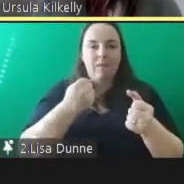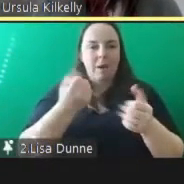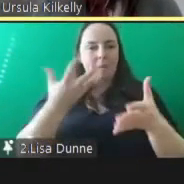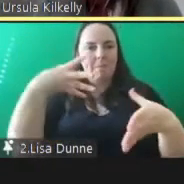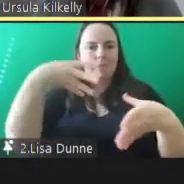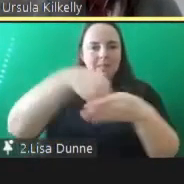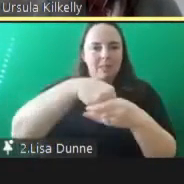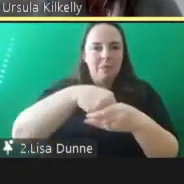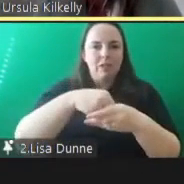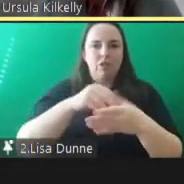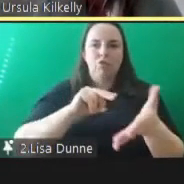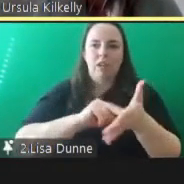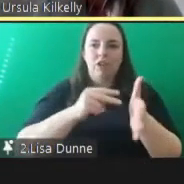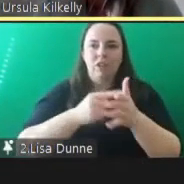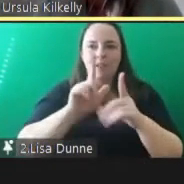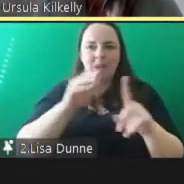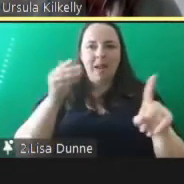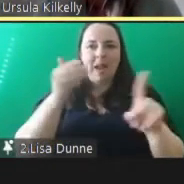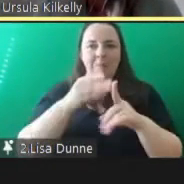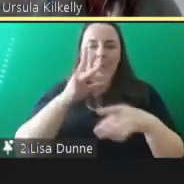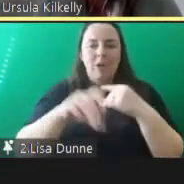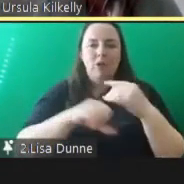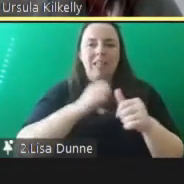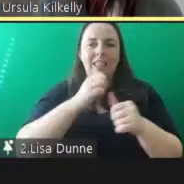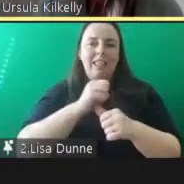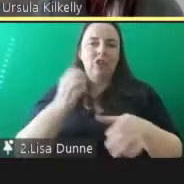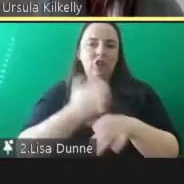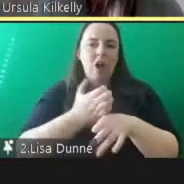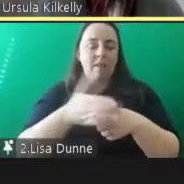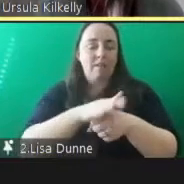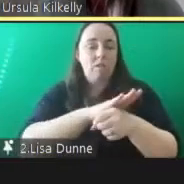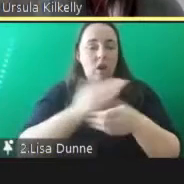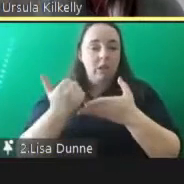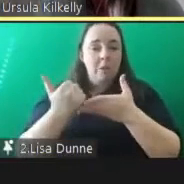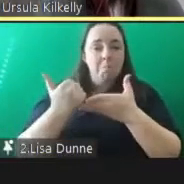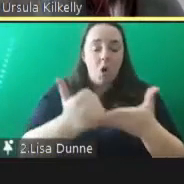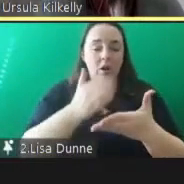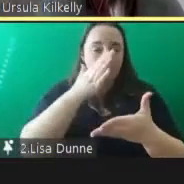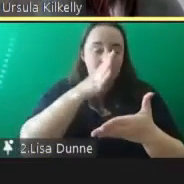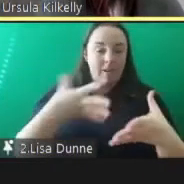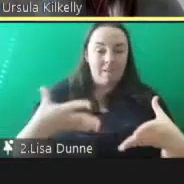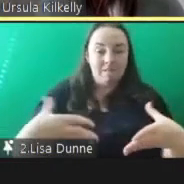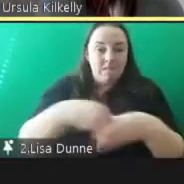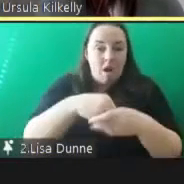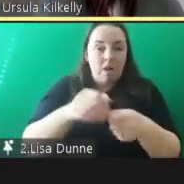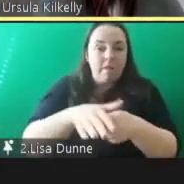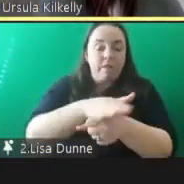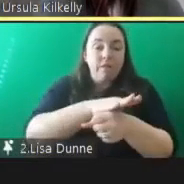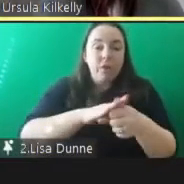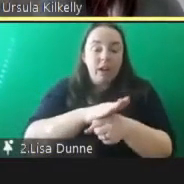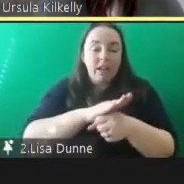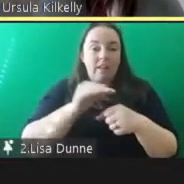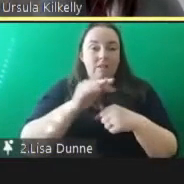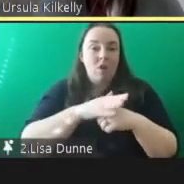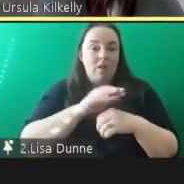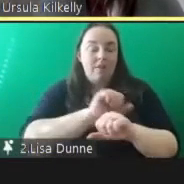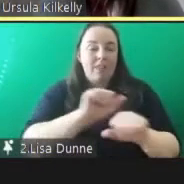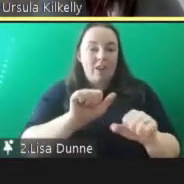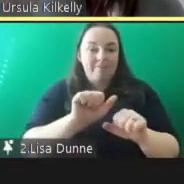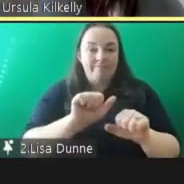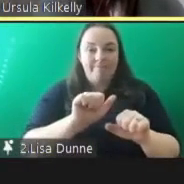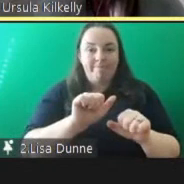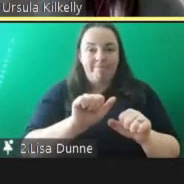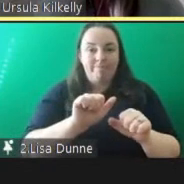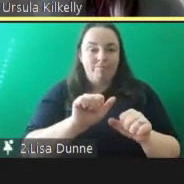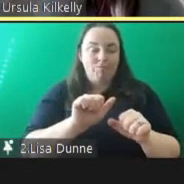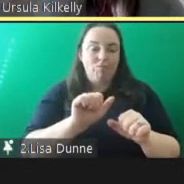uh which aims to ensure that each child is supported to be involved and participate fully in individual in then the